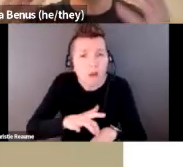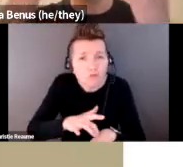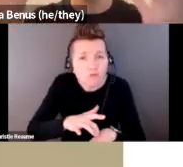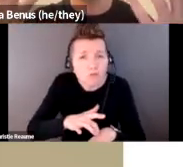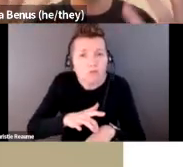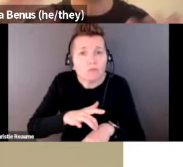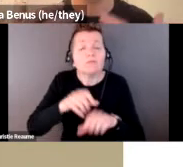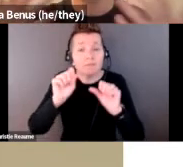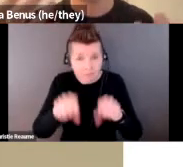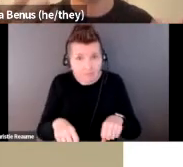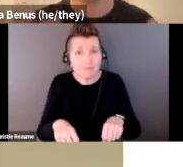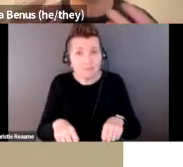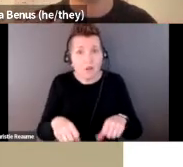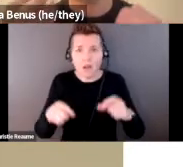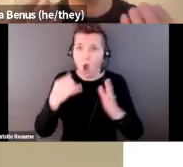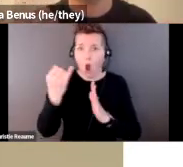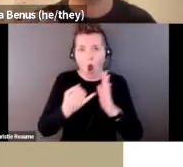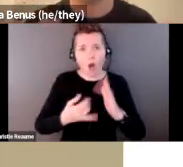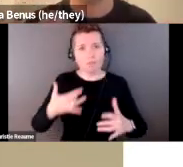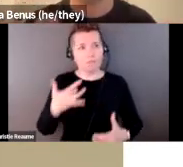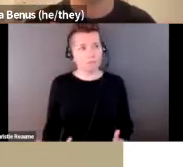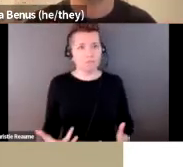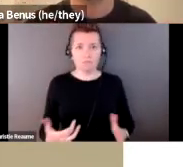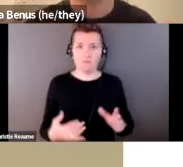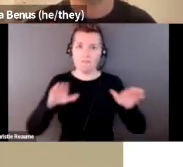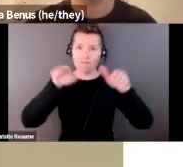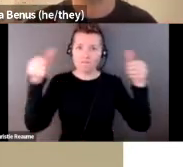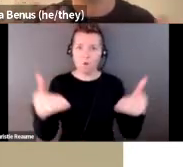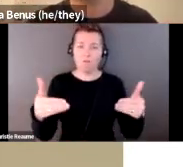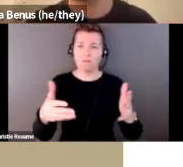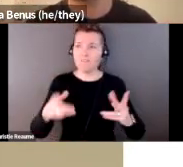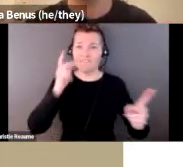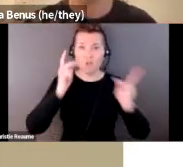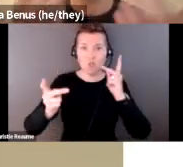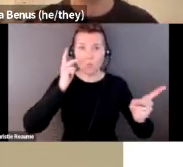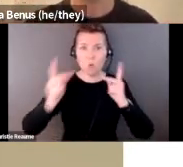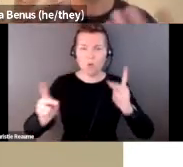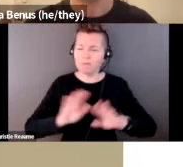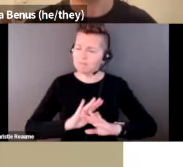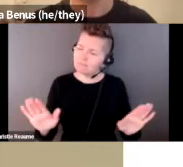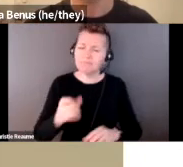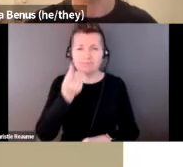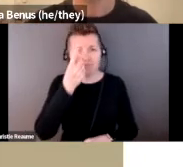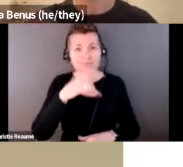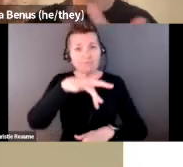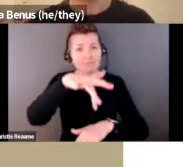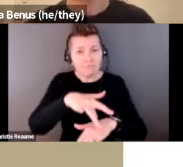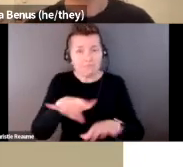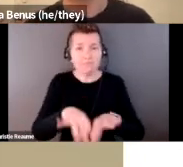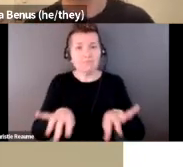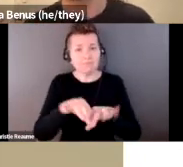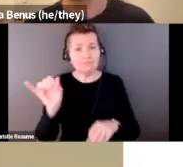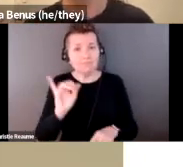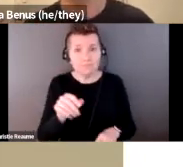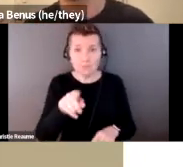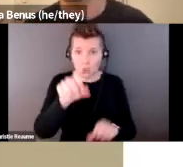primacy on the visuals, but thinking about touch as a knowledge maker is really important. And also, providing care for people to both sit on